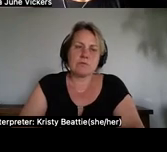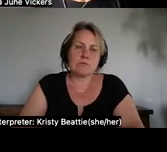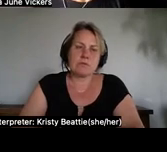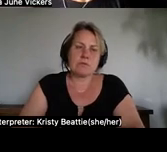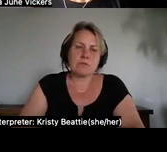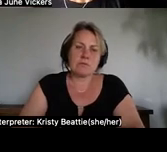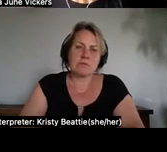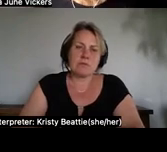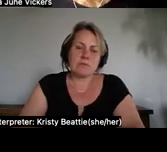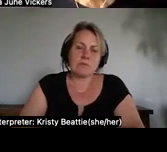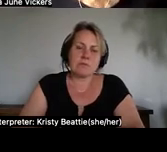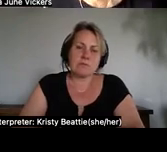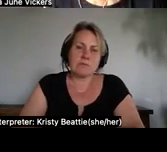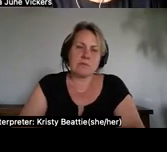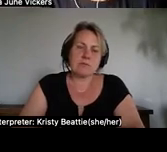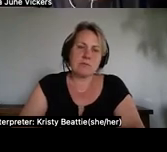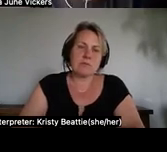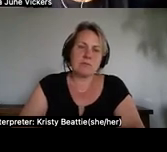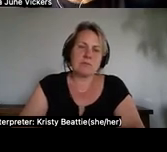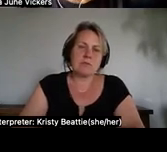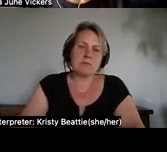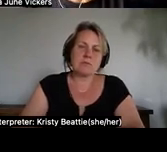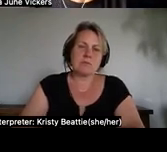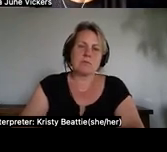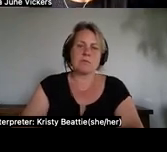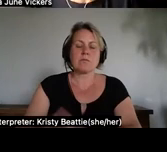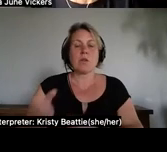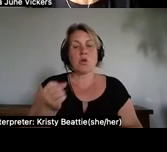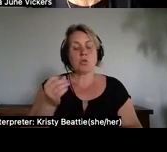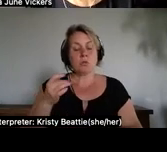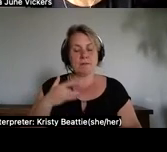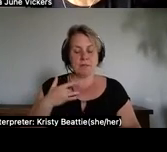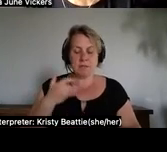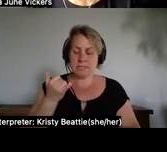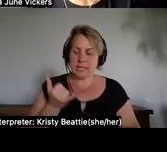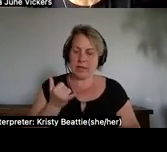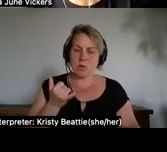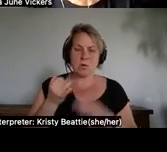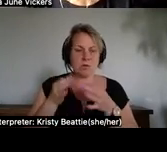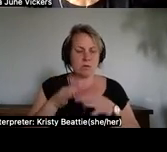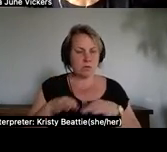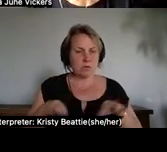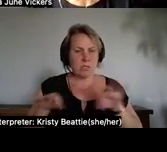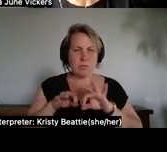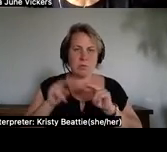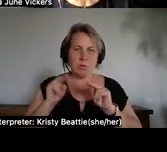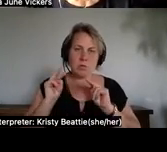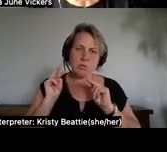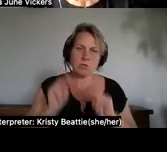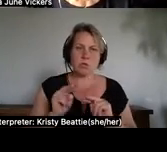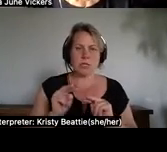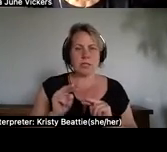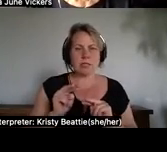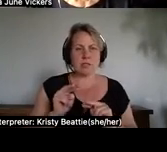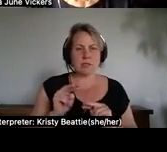so i think at this point it's important to look at when there's such incredible